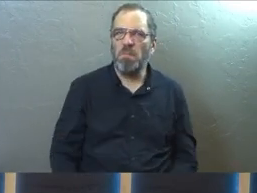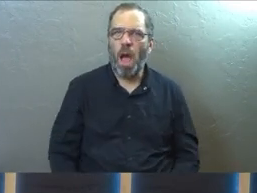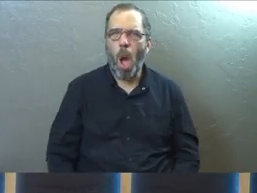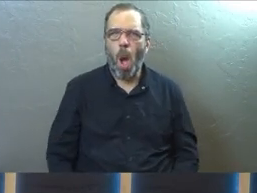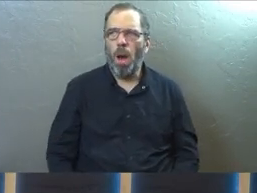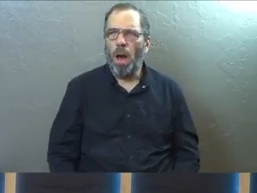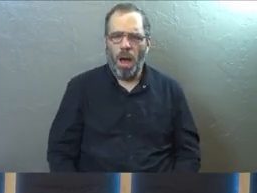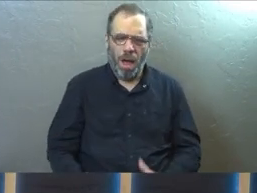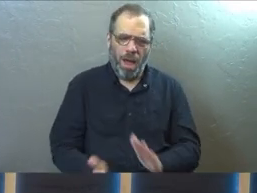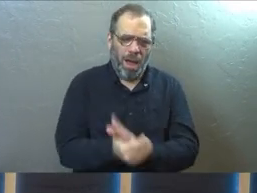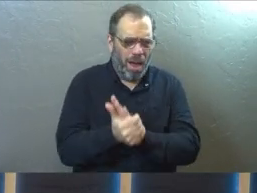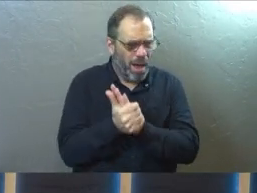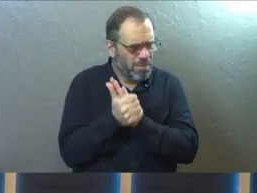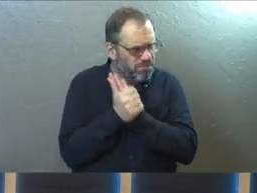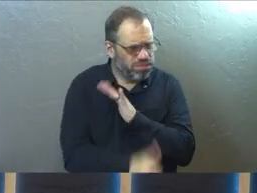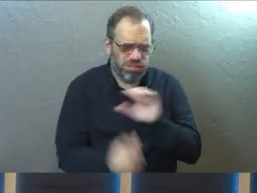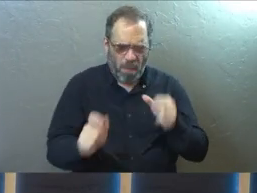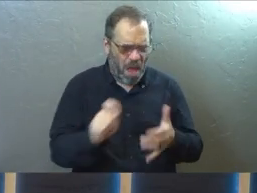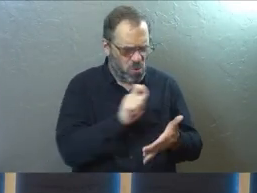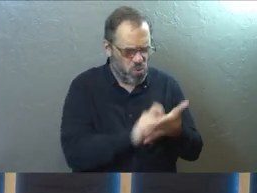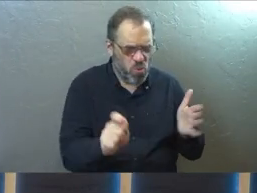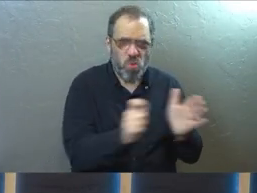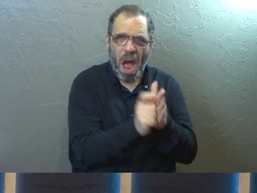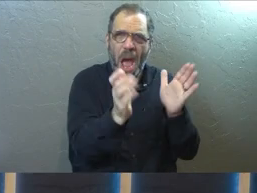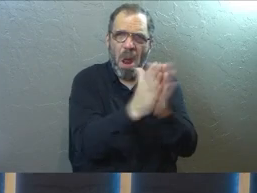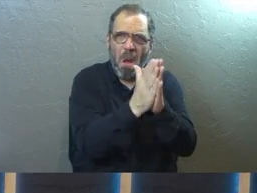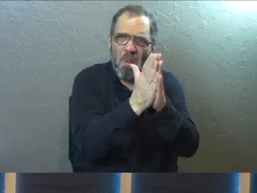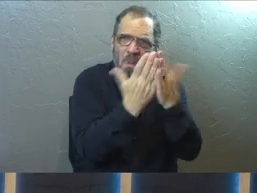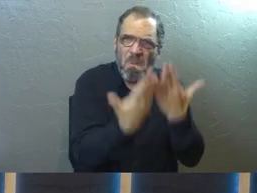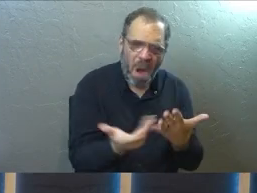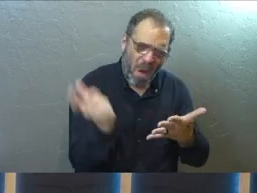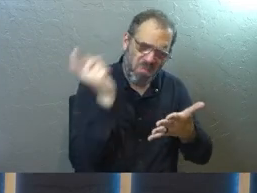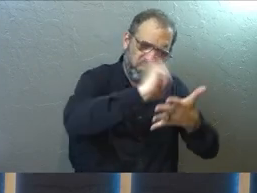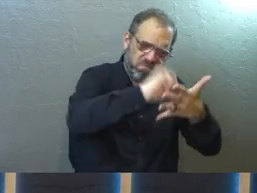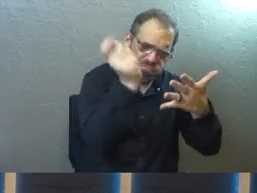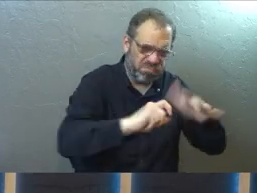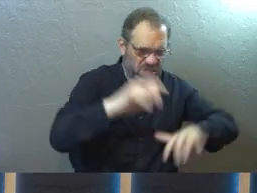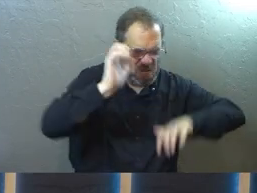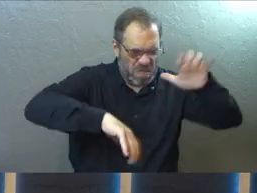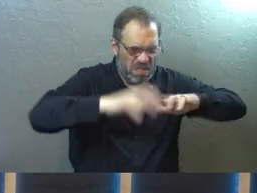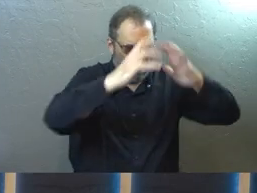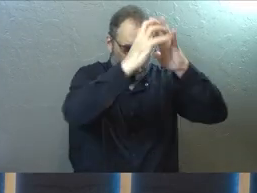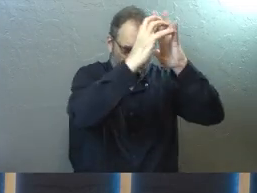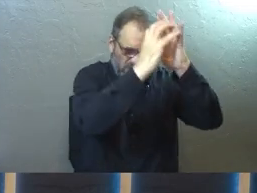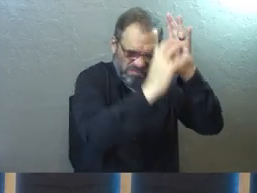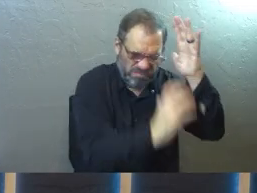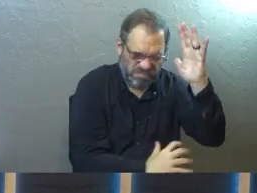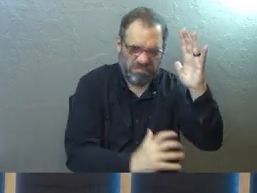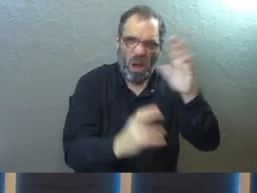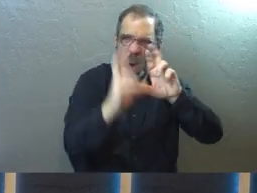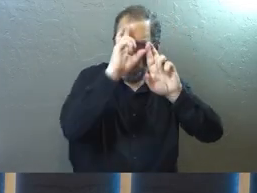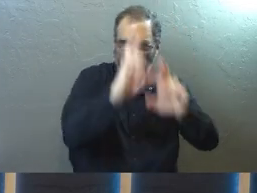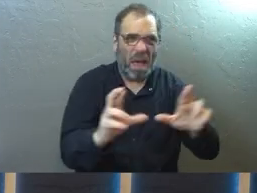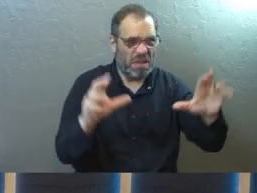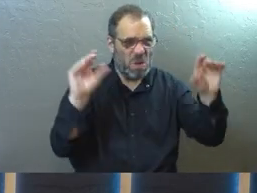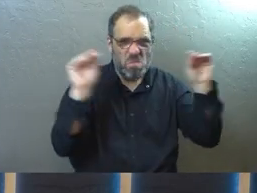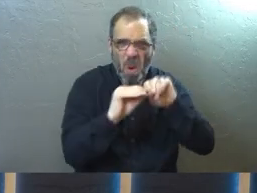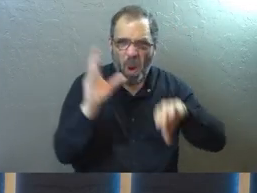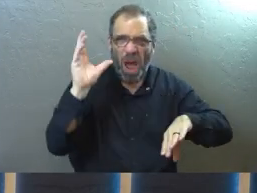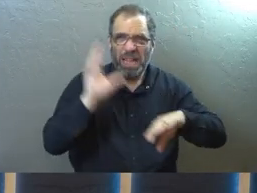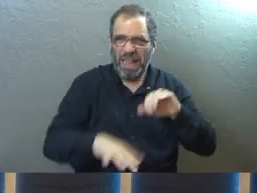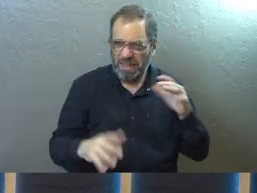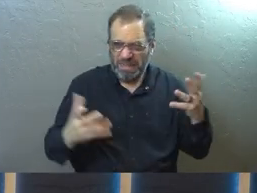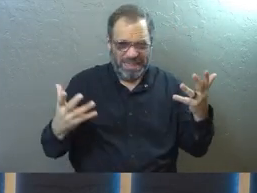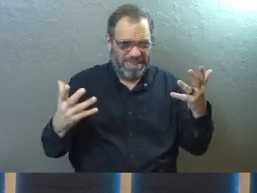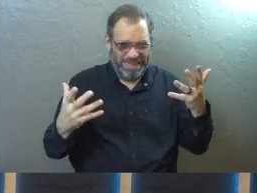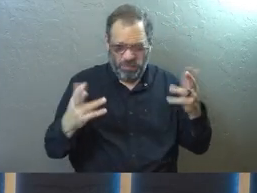Look how capable I am. I should write a book. I should, I should be admired. I should be respected by many more people that